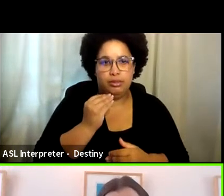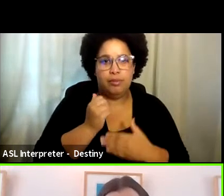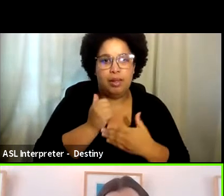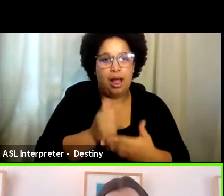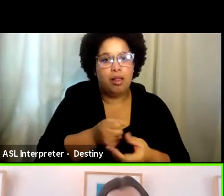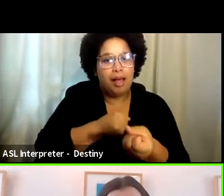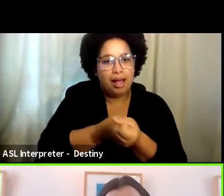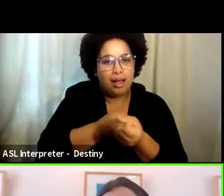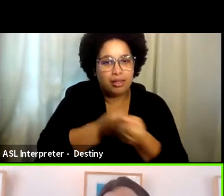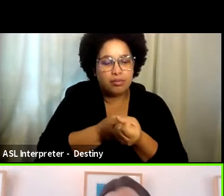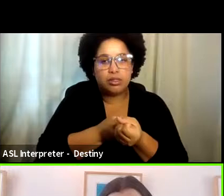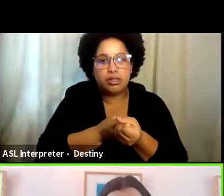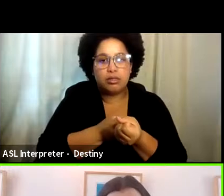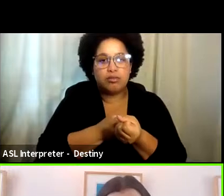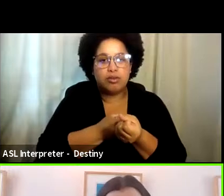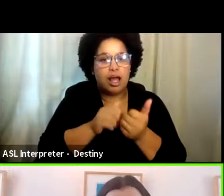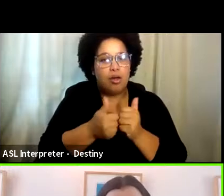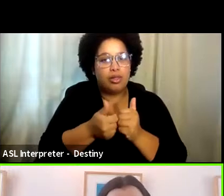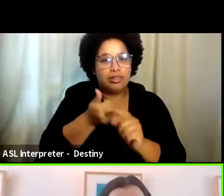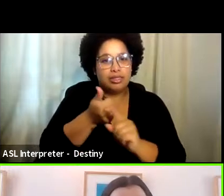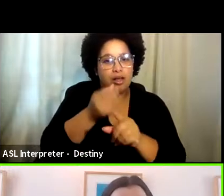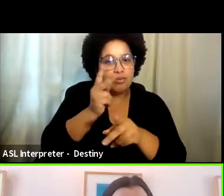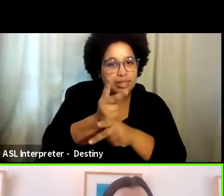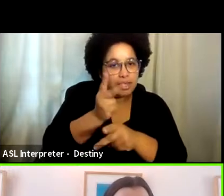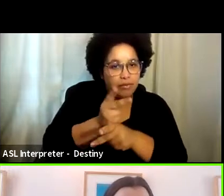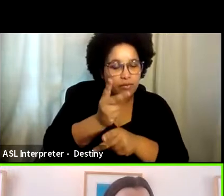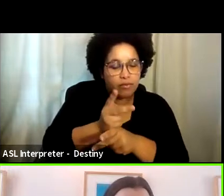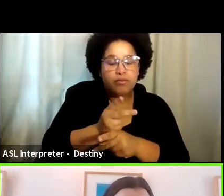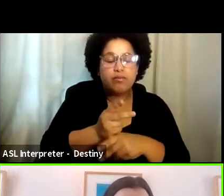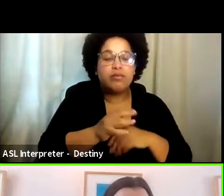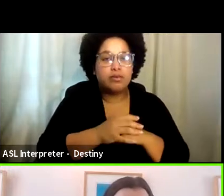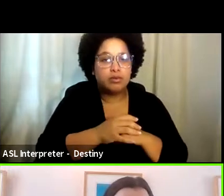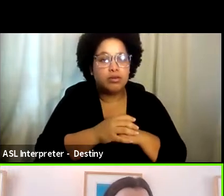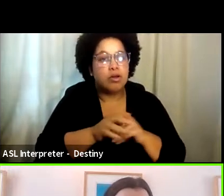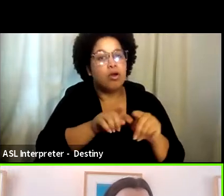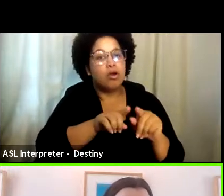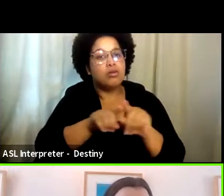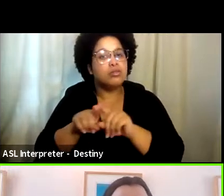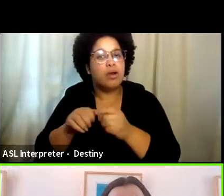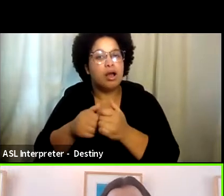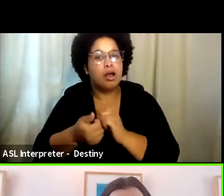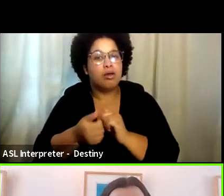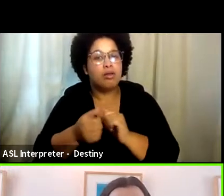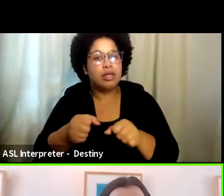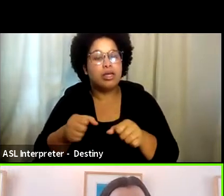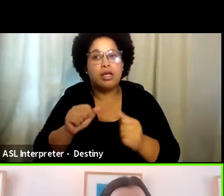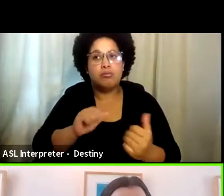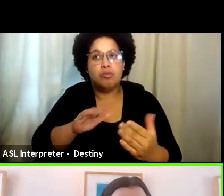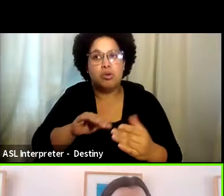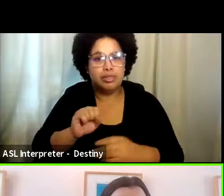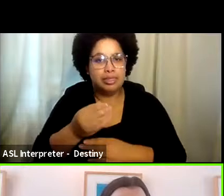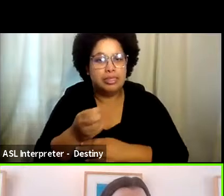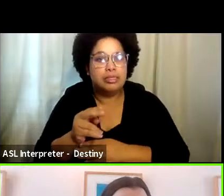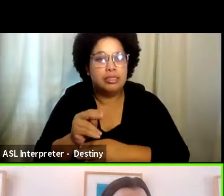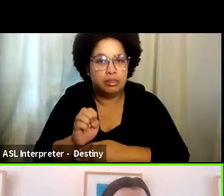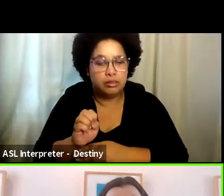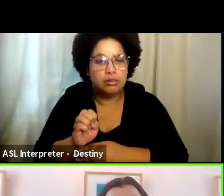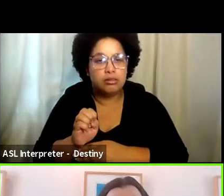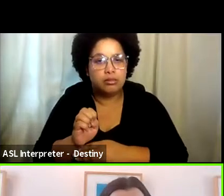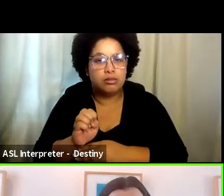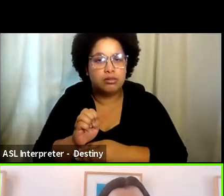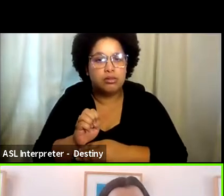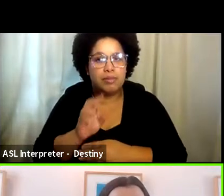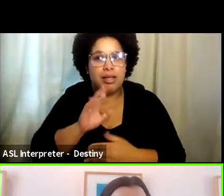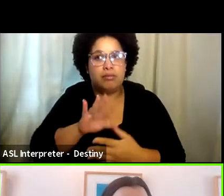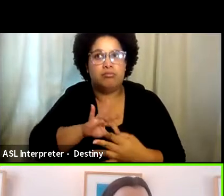advocate for ways that they can take care of themselves and ways that they can approach the scene that make it